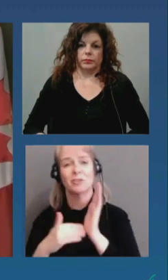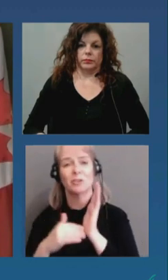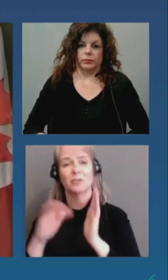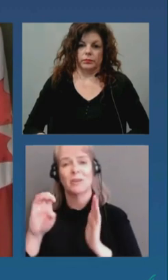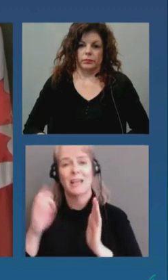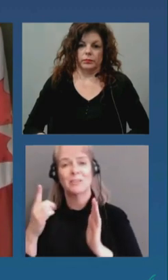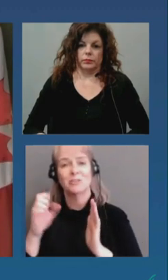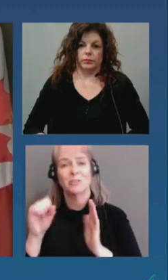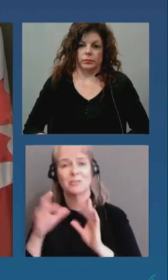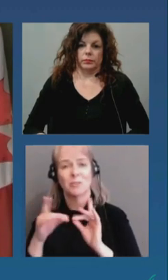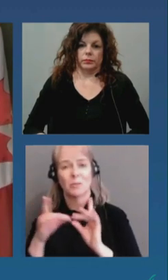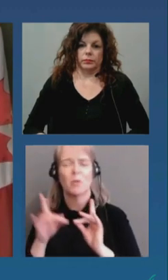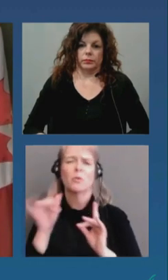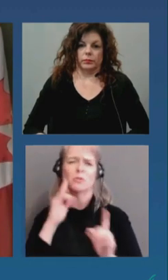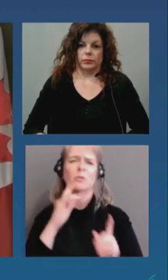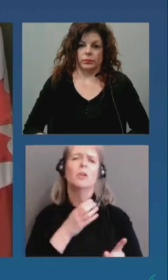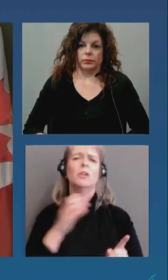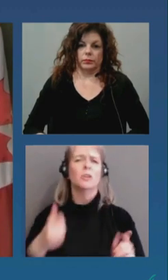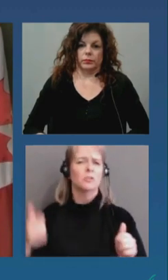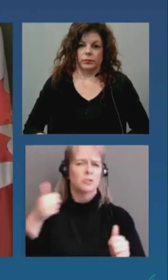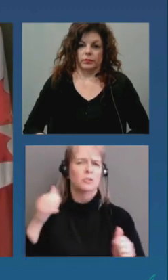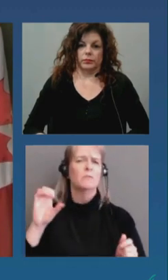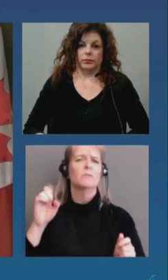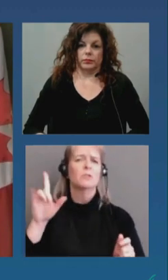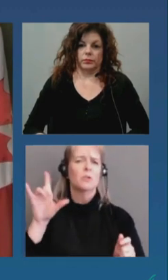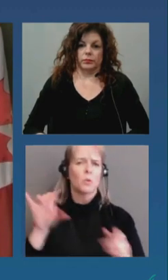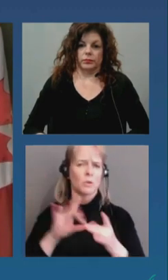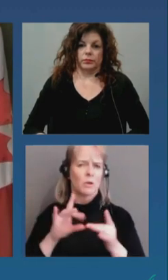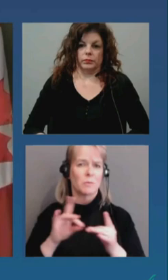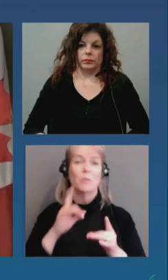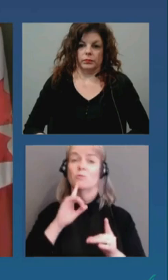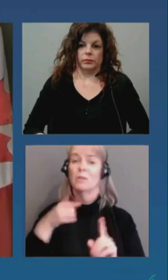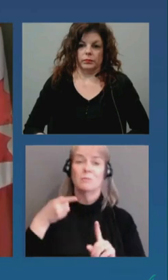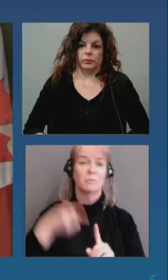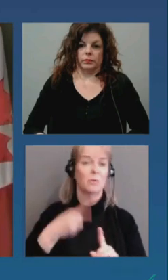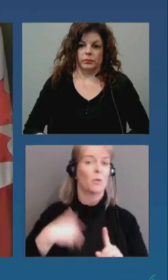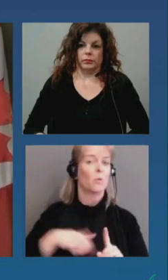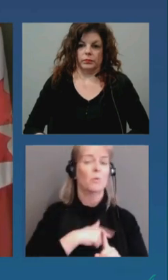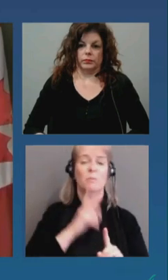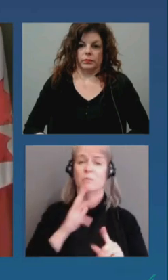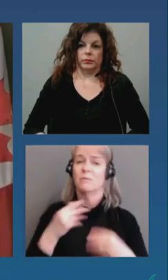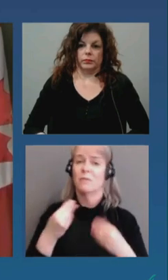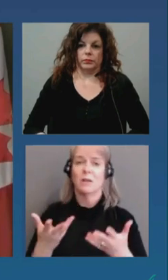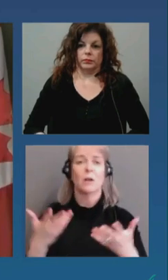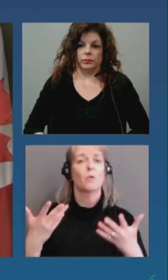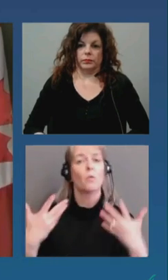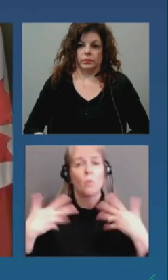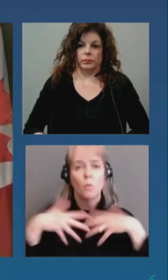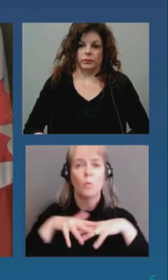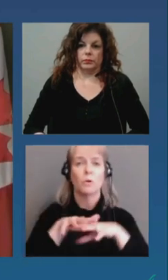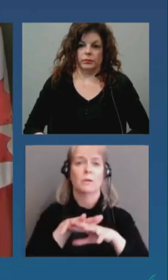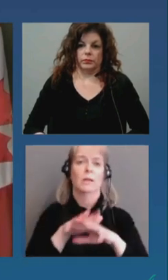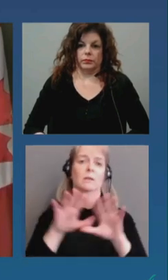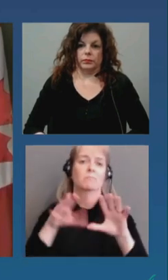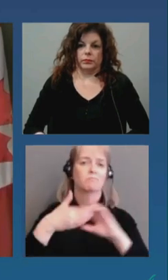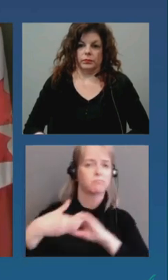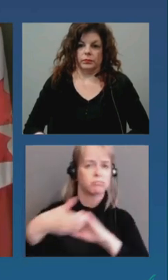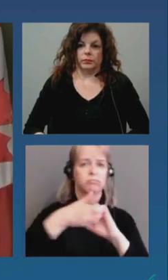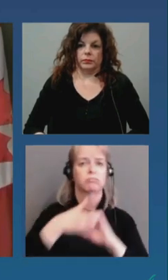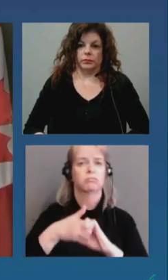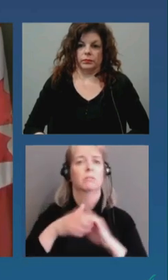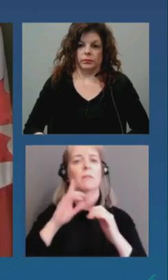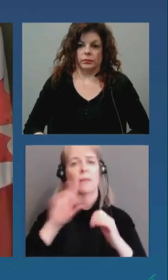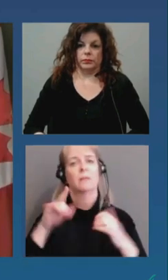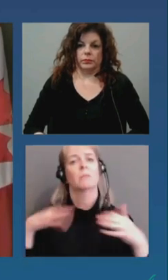fronts on the enforcement front there's a coordinated approach uh she slowly and bylaw and dr etches we um